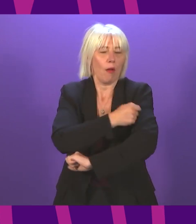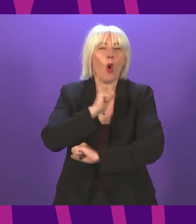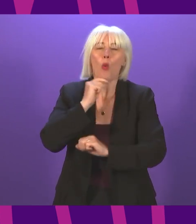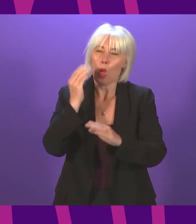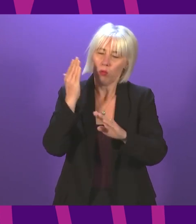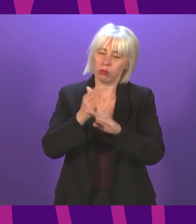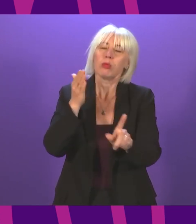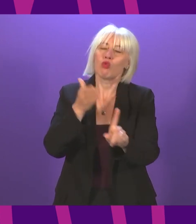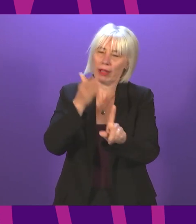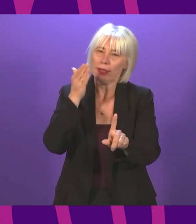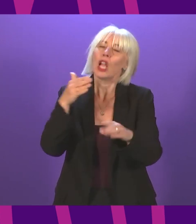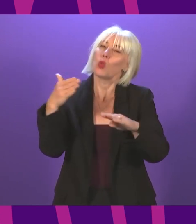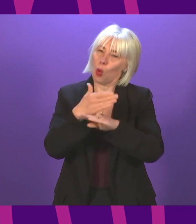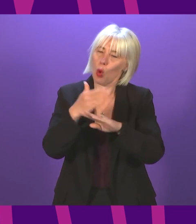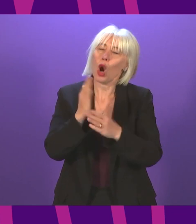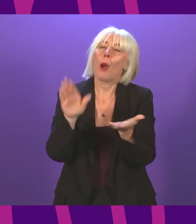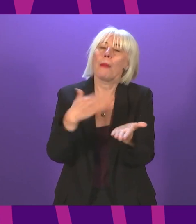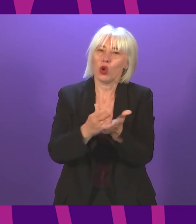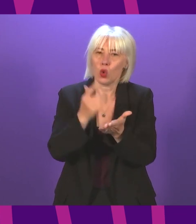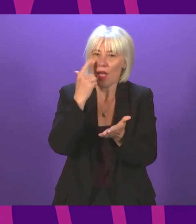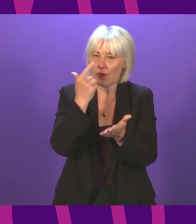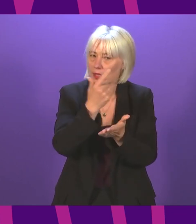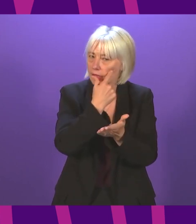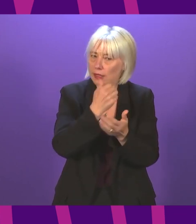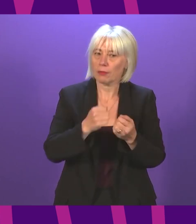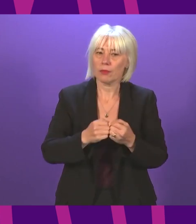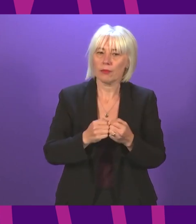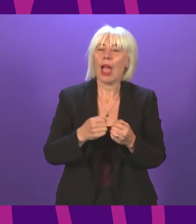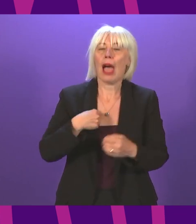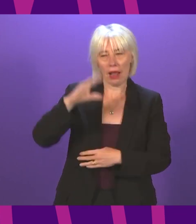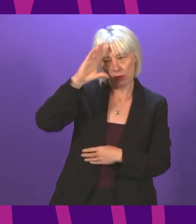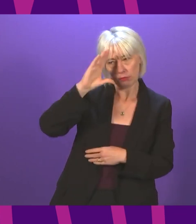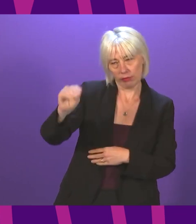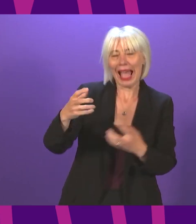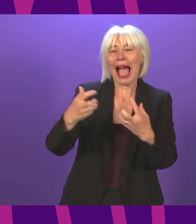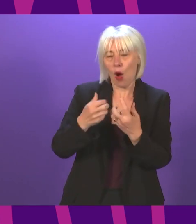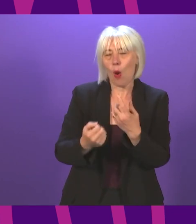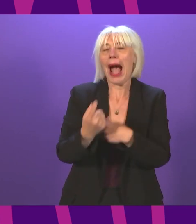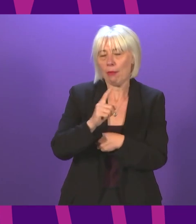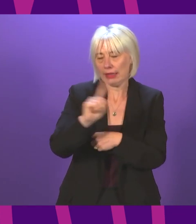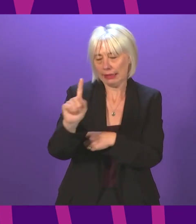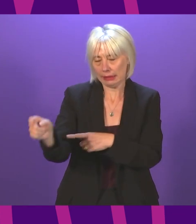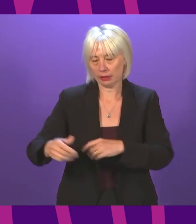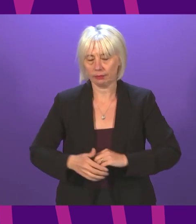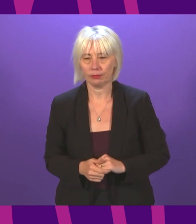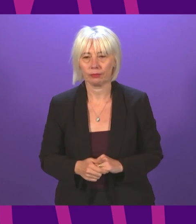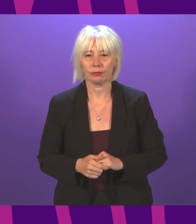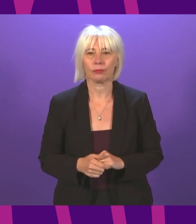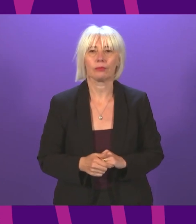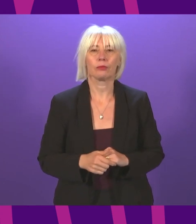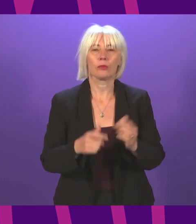ensuring that that can be evidence. I will write to the member to update on exactly how that will happen. I call Ross Greer.